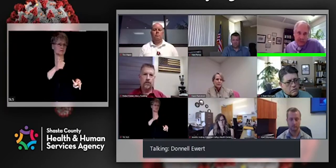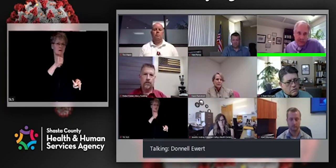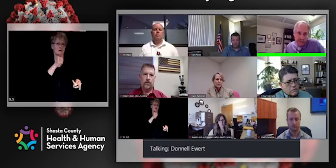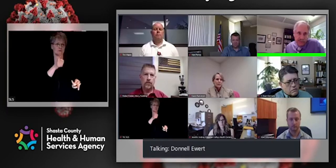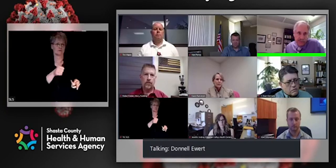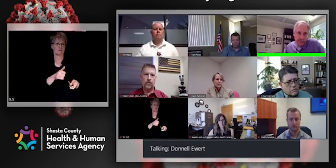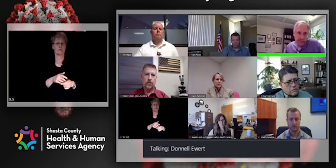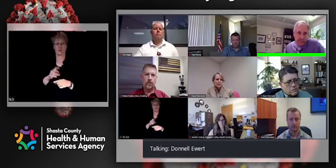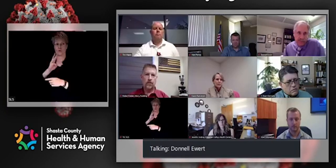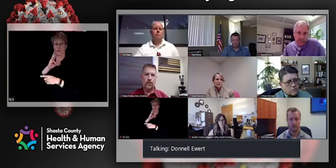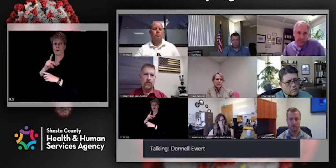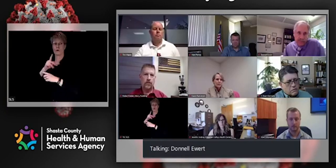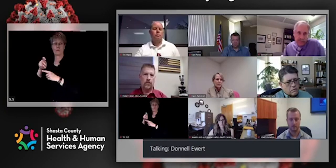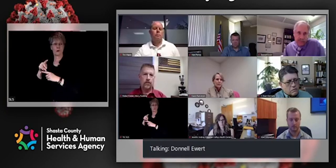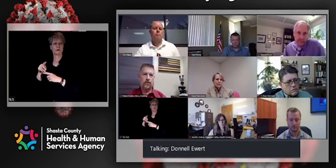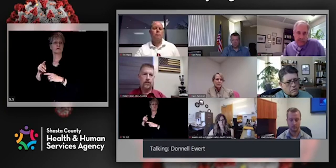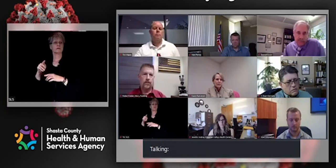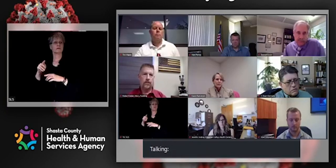is doing.